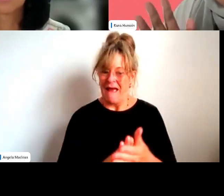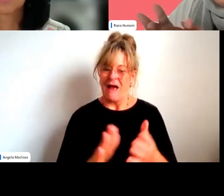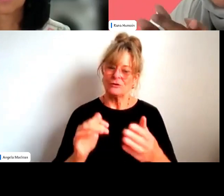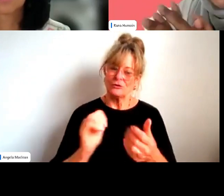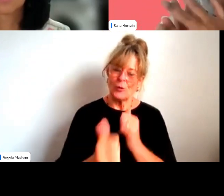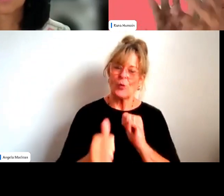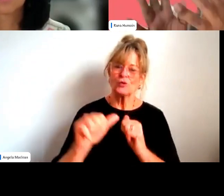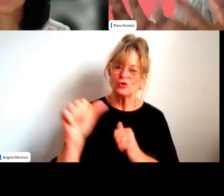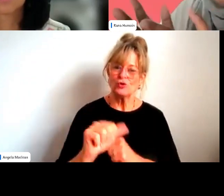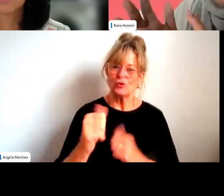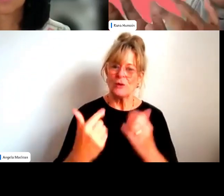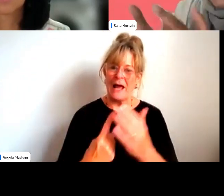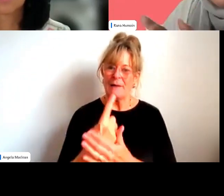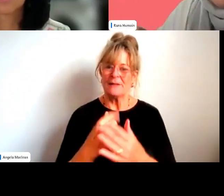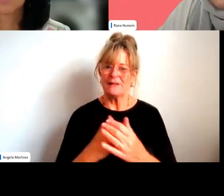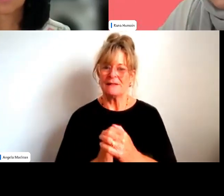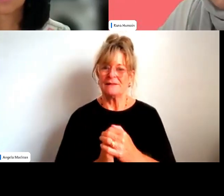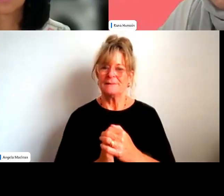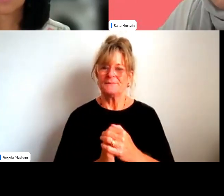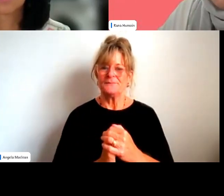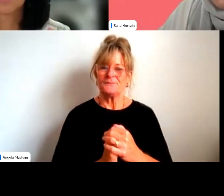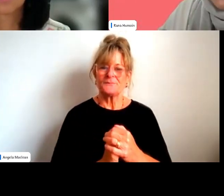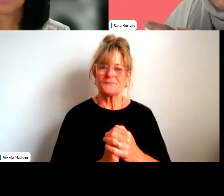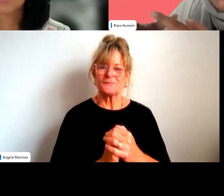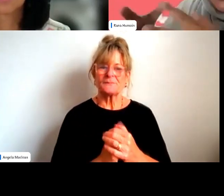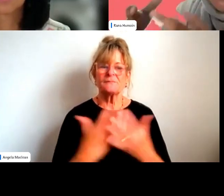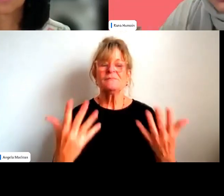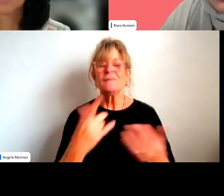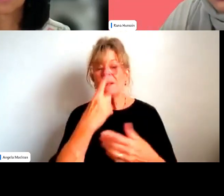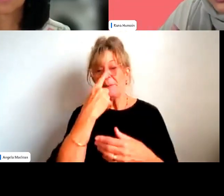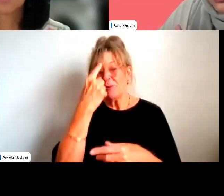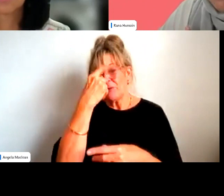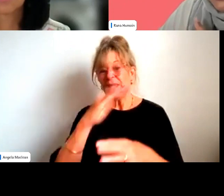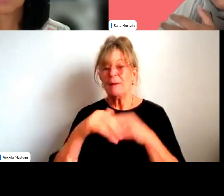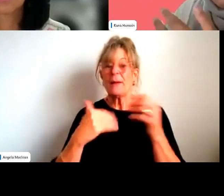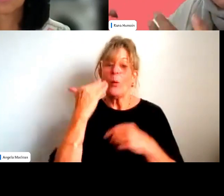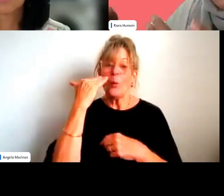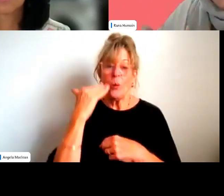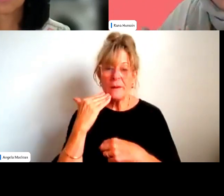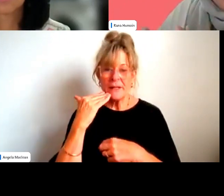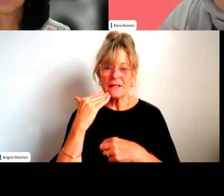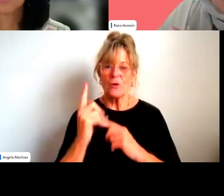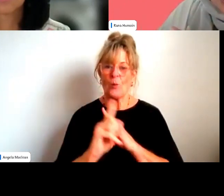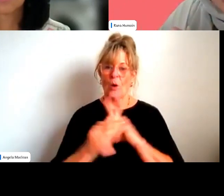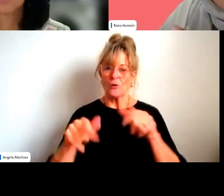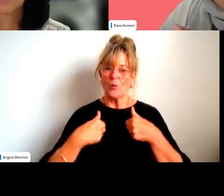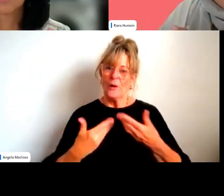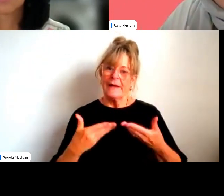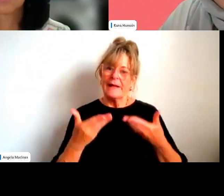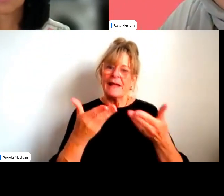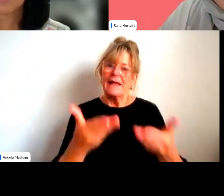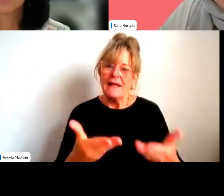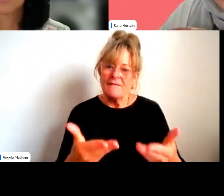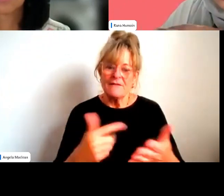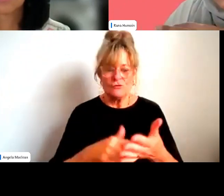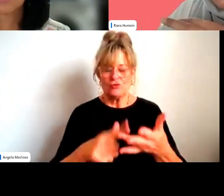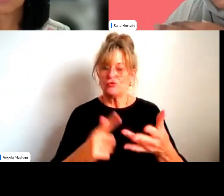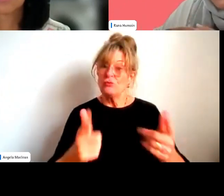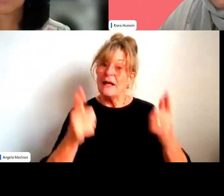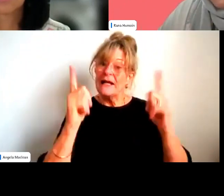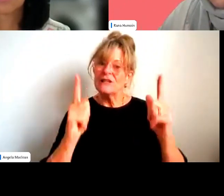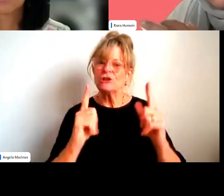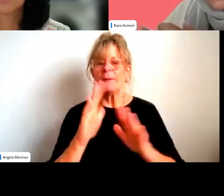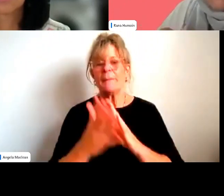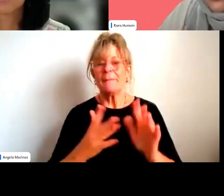quintessentially female or womanhood attributes that we bring to leadership are things like empathy and emotional intelligence,